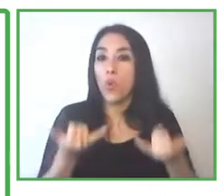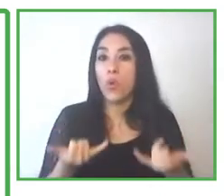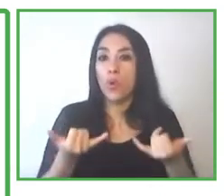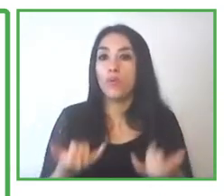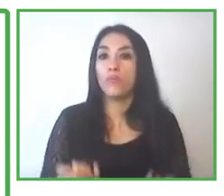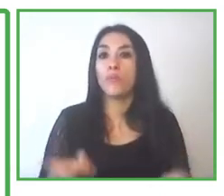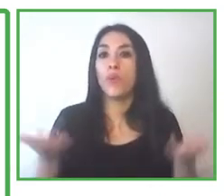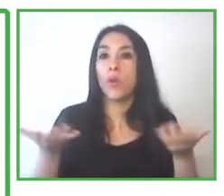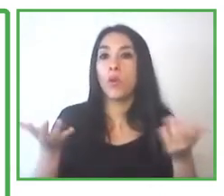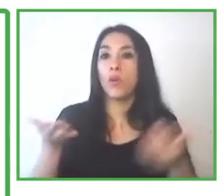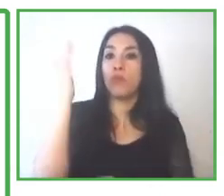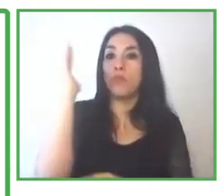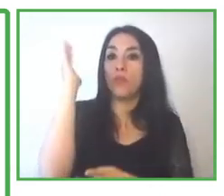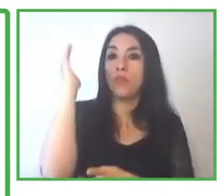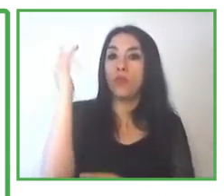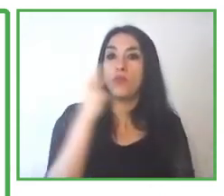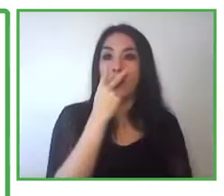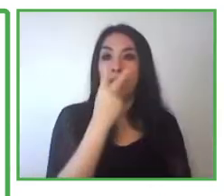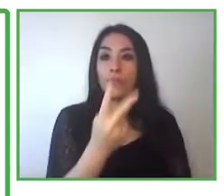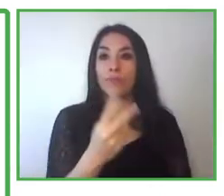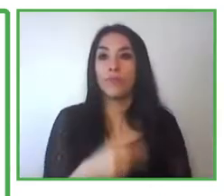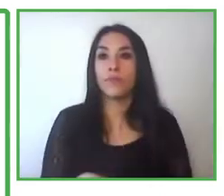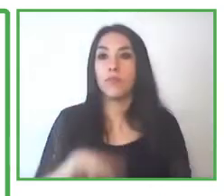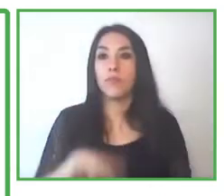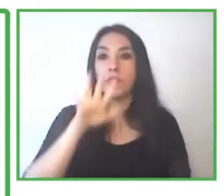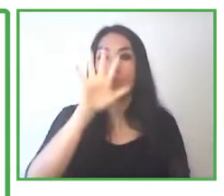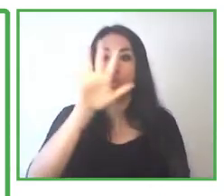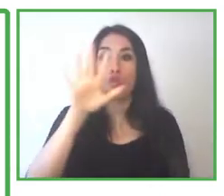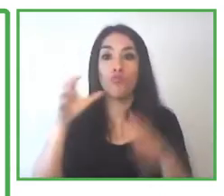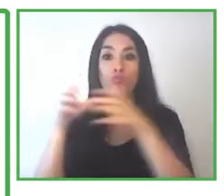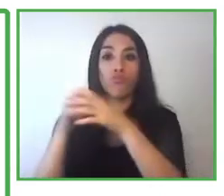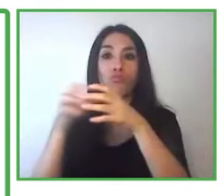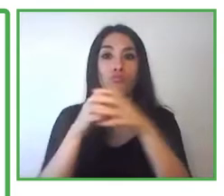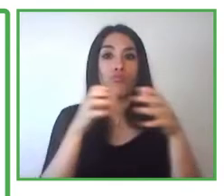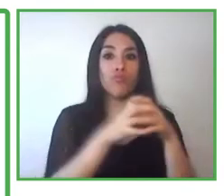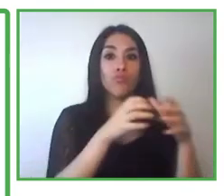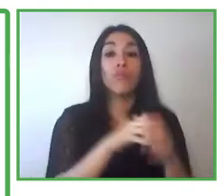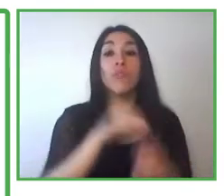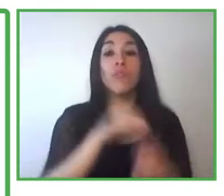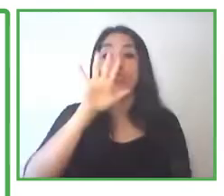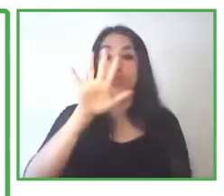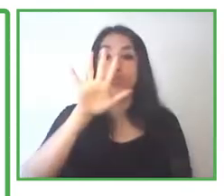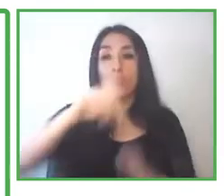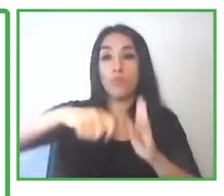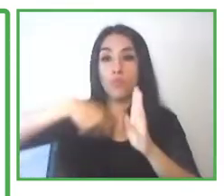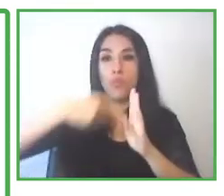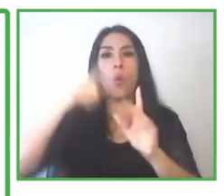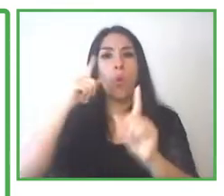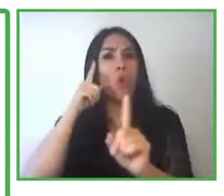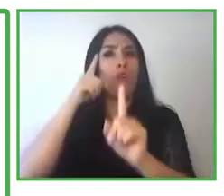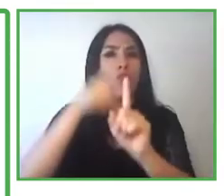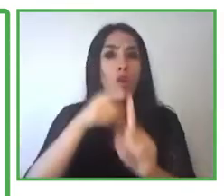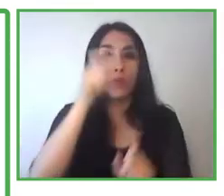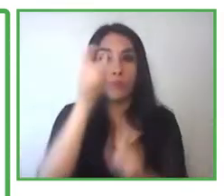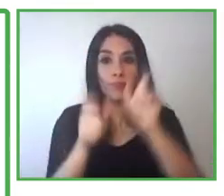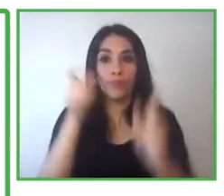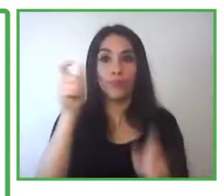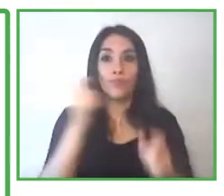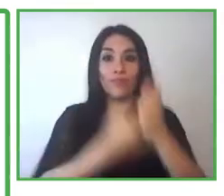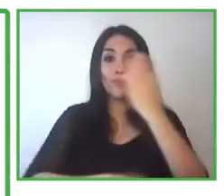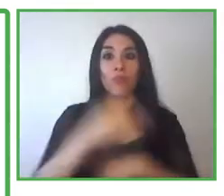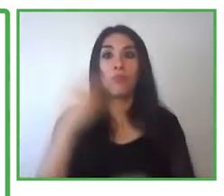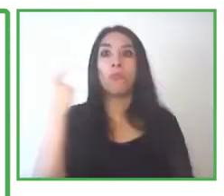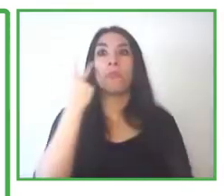We will have the opportunity today of listening to five organizations that are changing the scenario for people with disabilities